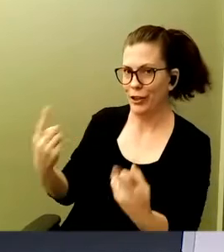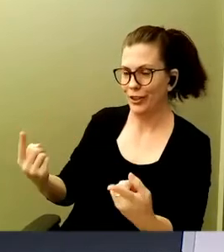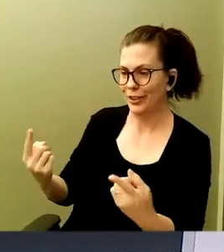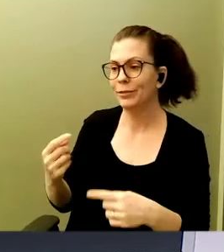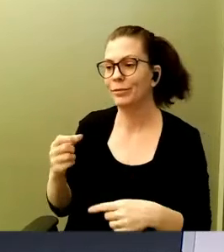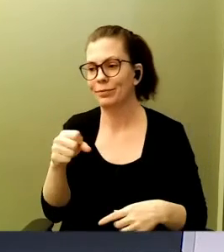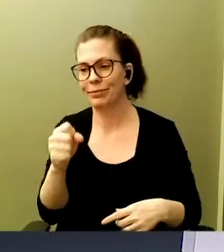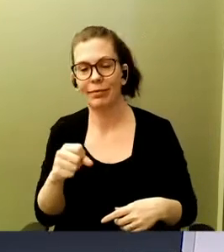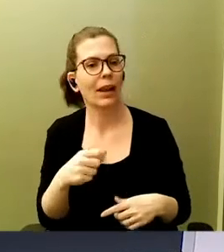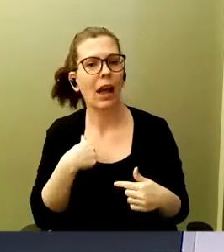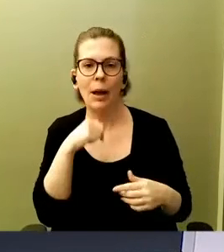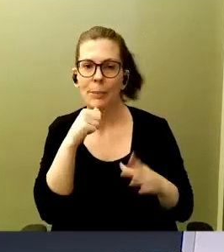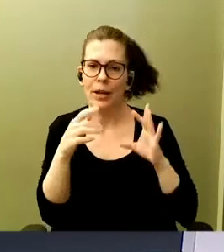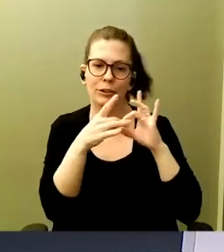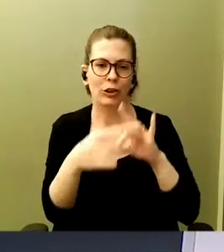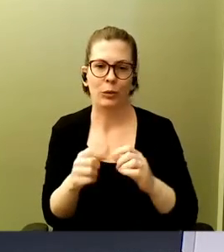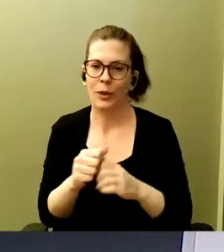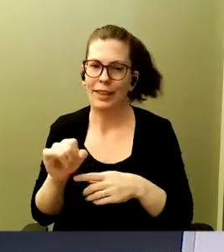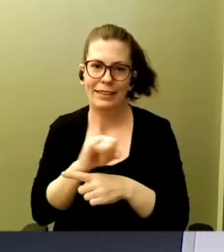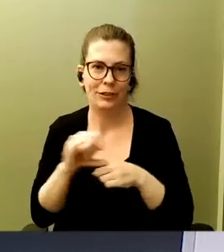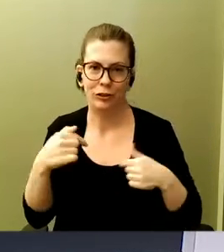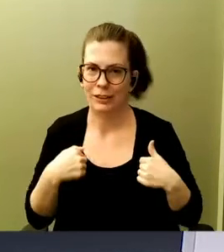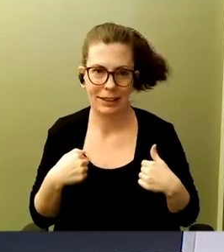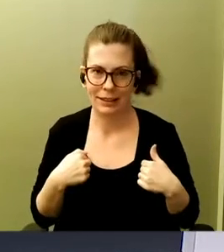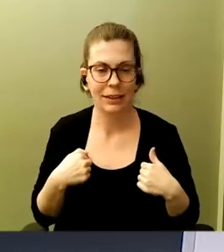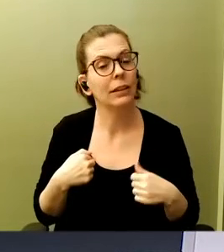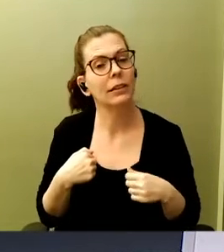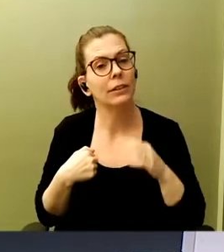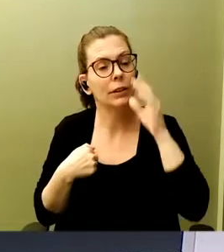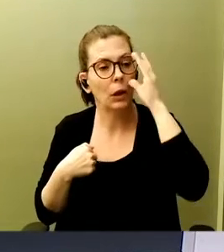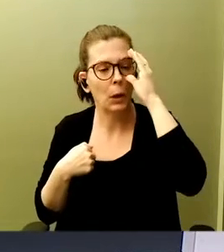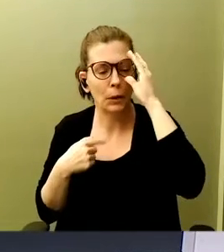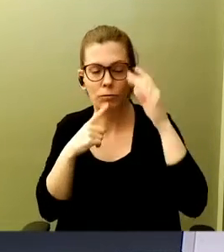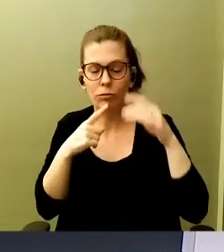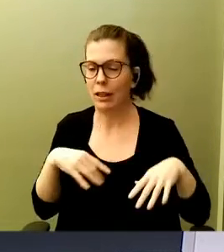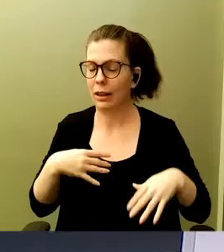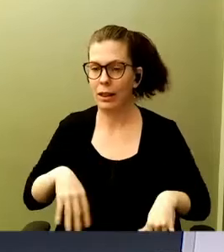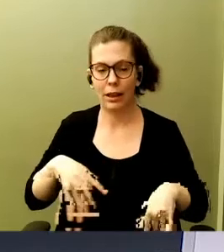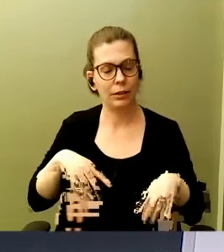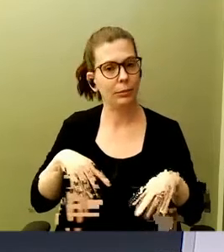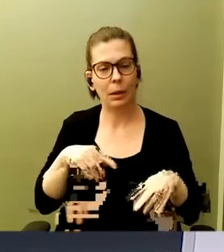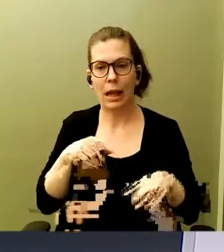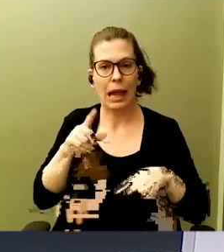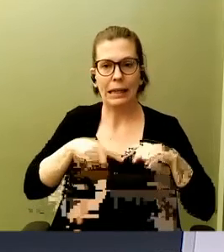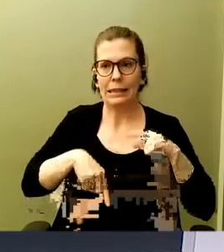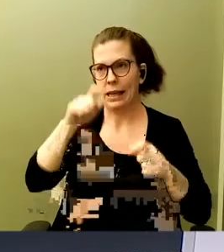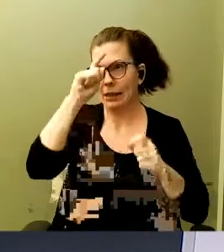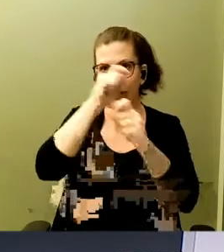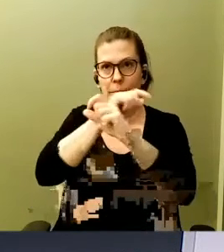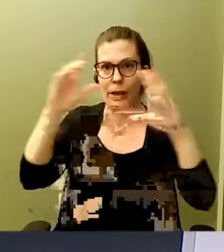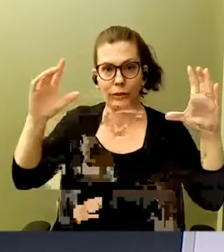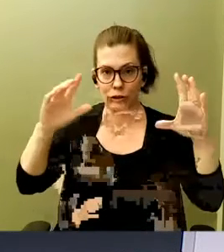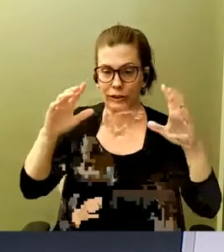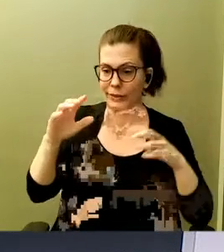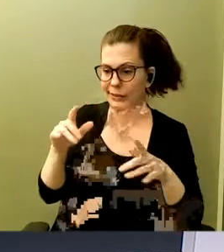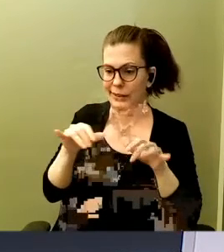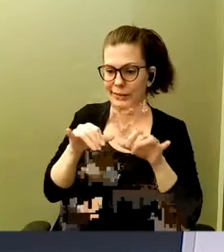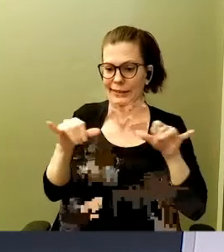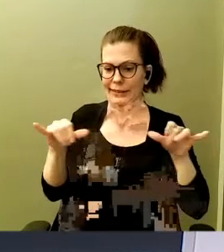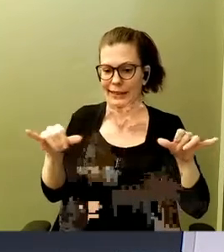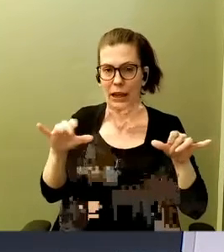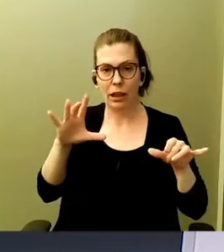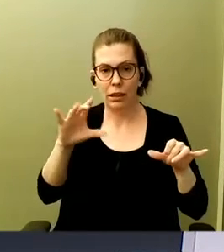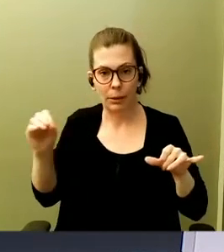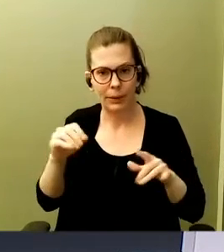associative with this industry as such. And it just boggles my mind the scale at which a lot of these companies operate. And a lot of customers use Aerospike to do this.